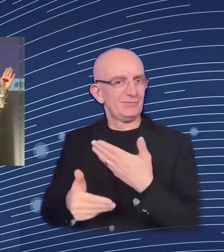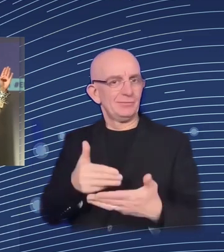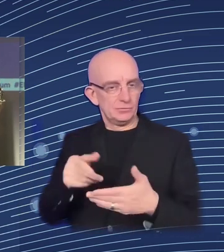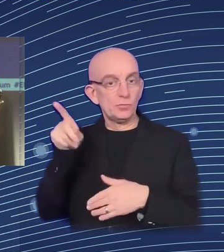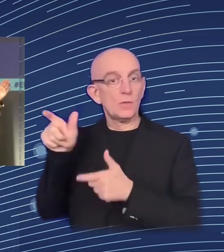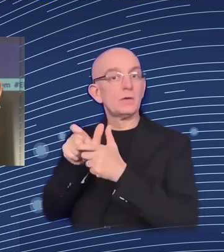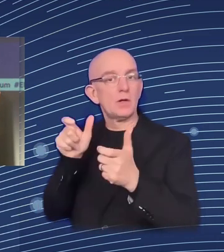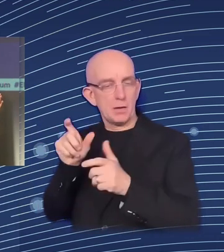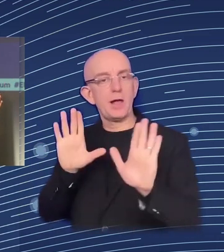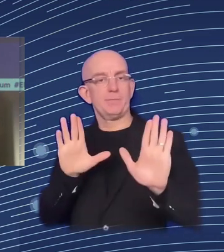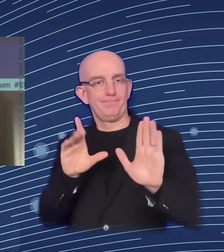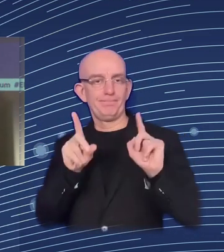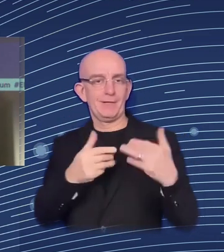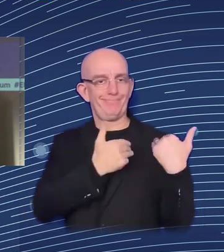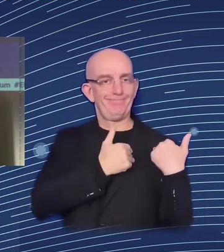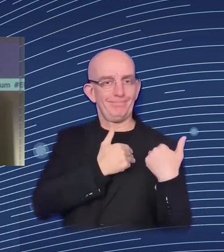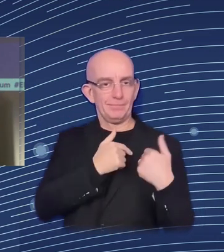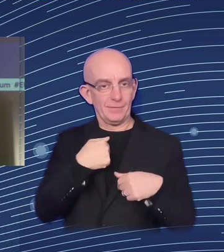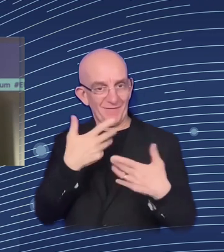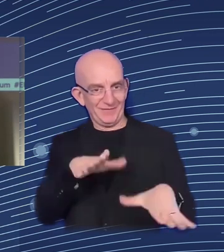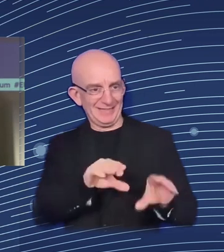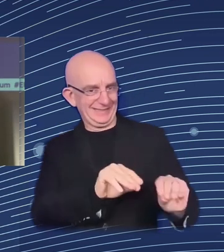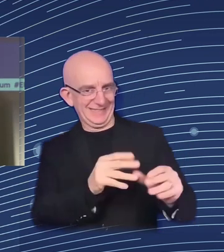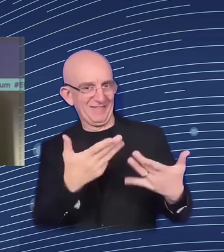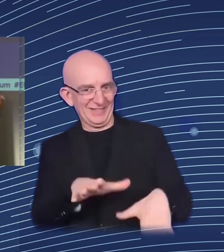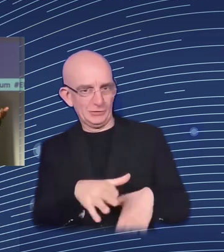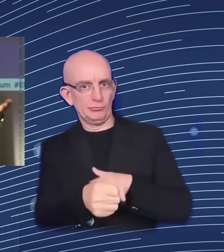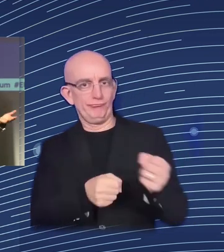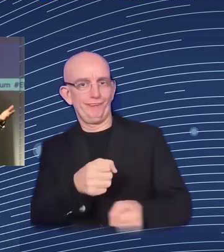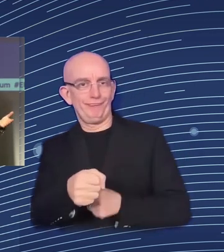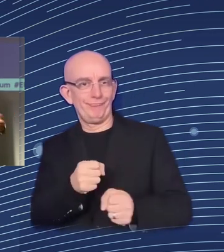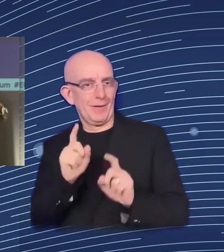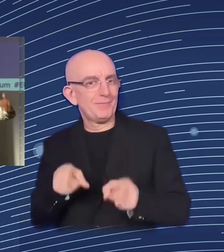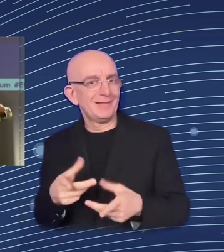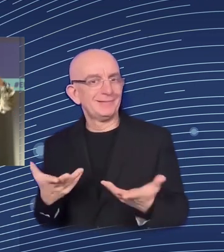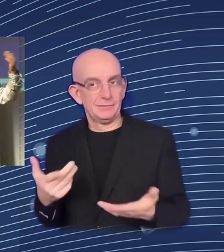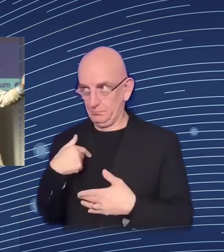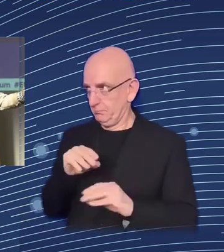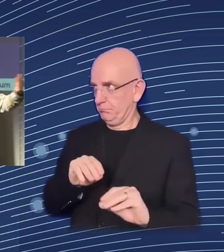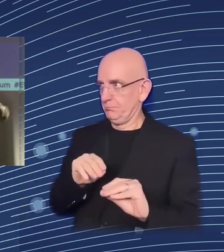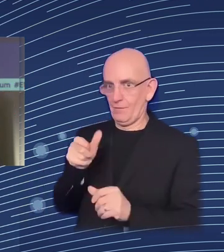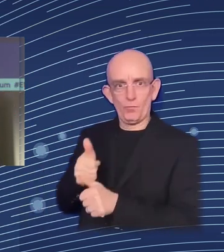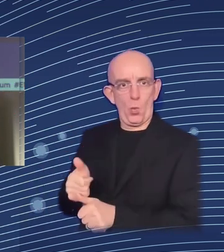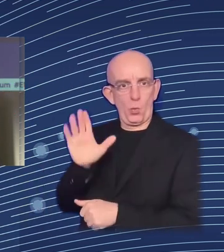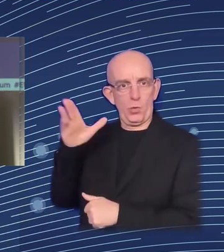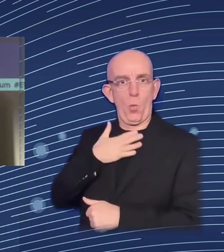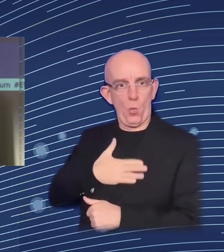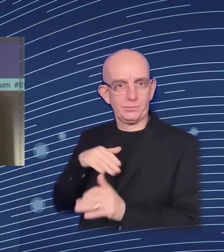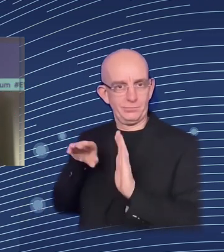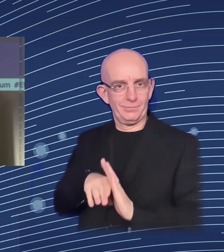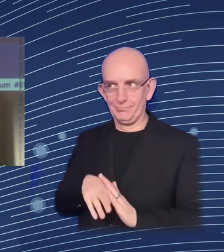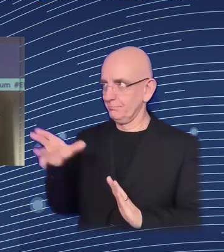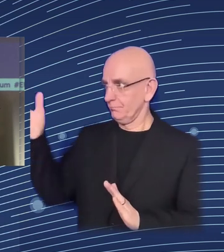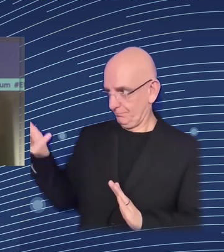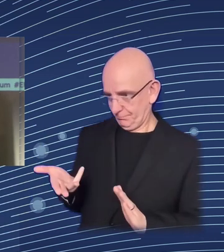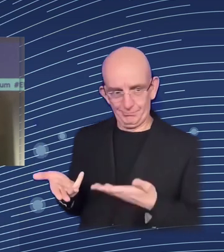has really been a very successful policy. And then they are going again to reinforce this policy. Okay,